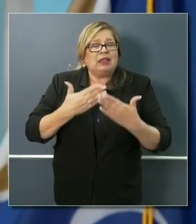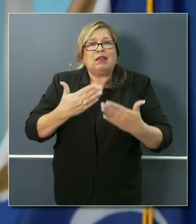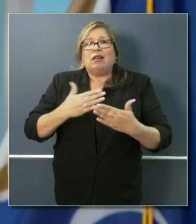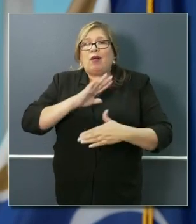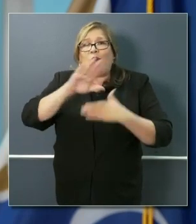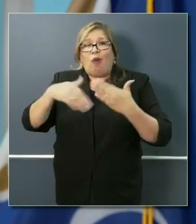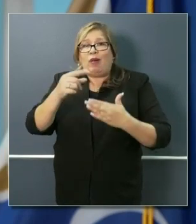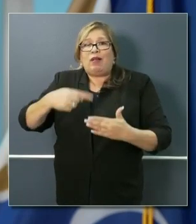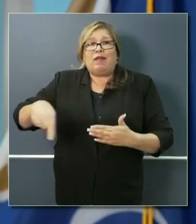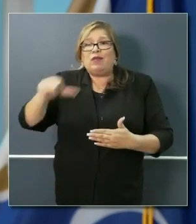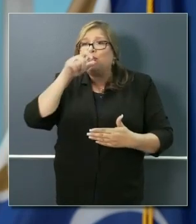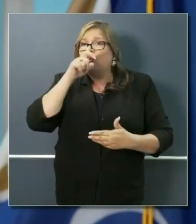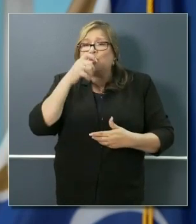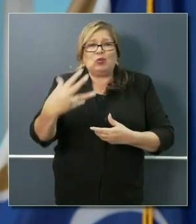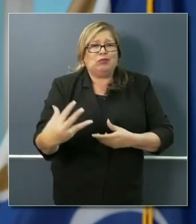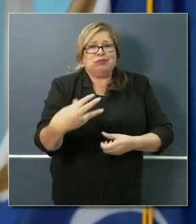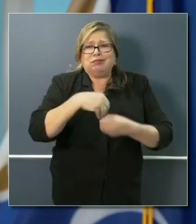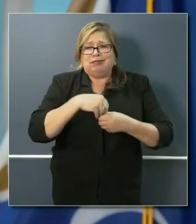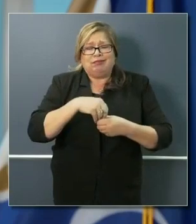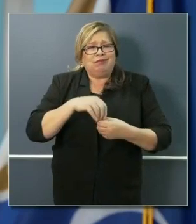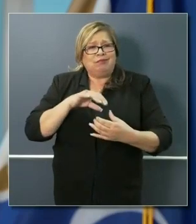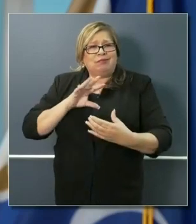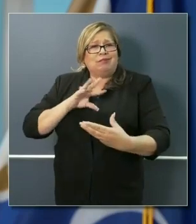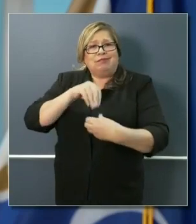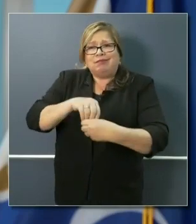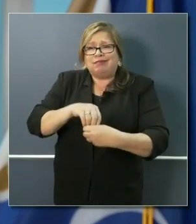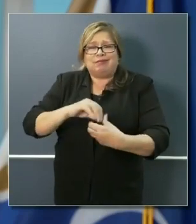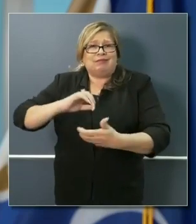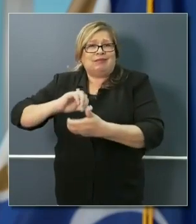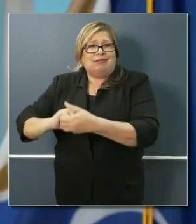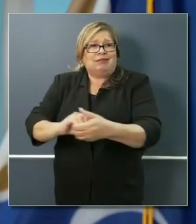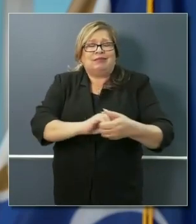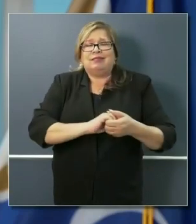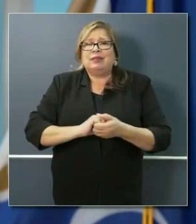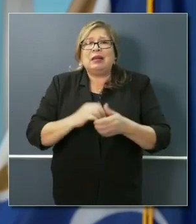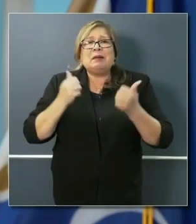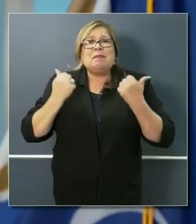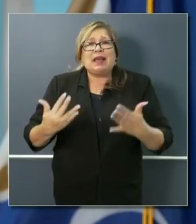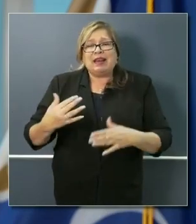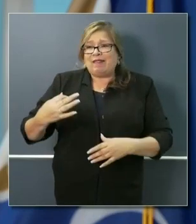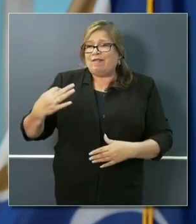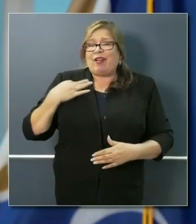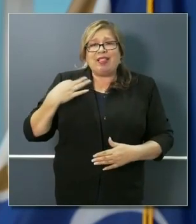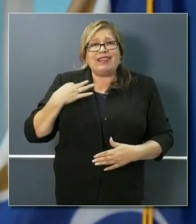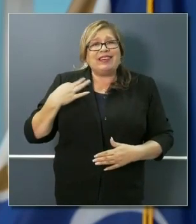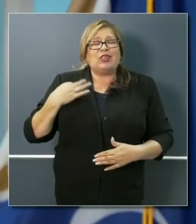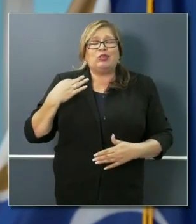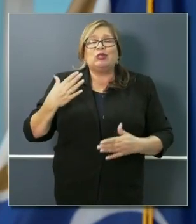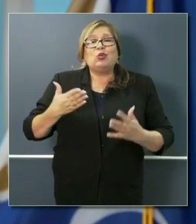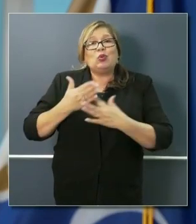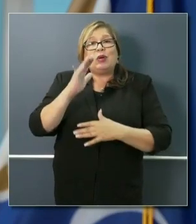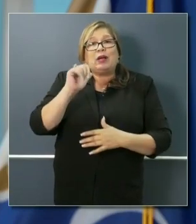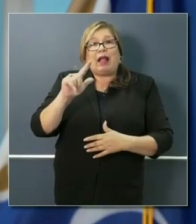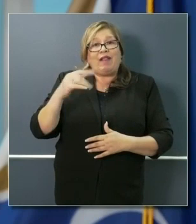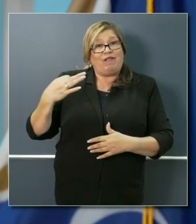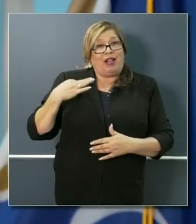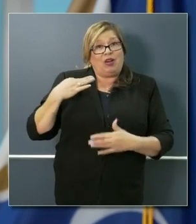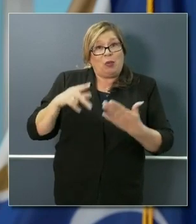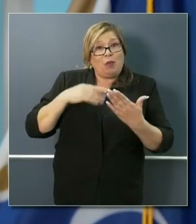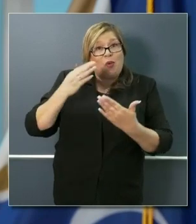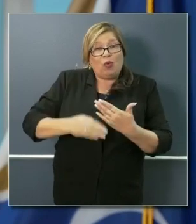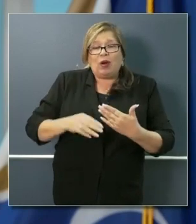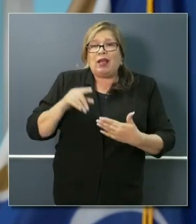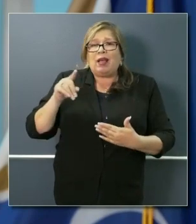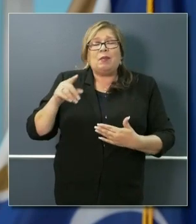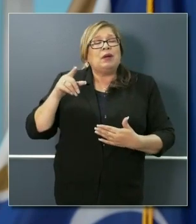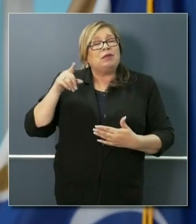moment even beyond just the Health Corps site. I want to thank all the countless volunteers through our Cal Volunteers Program that have gone